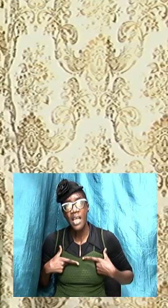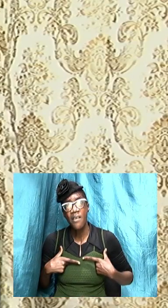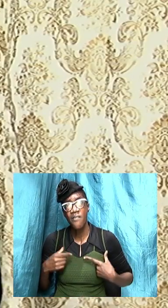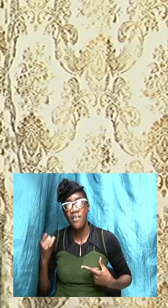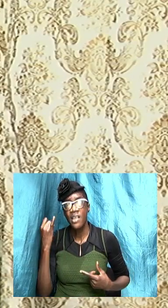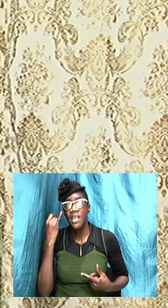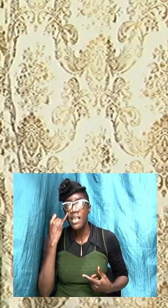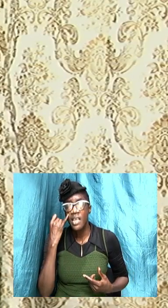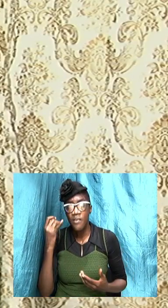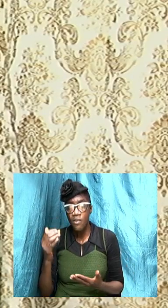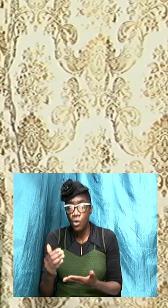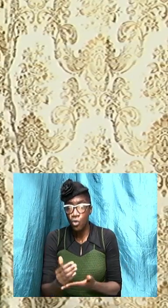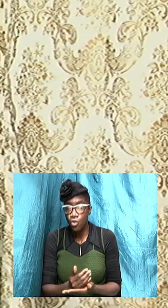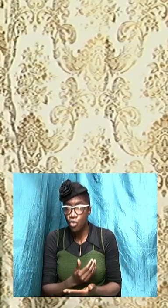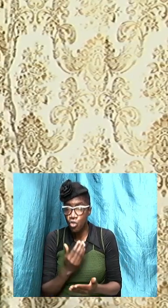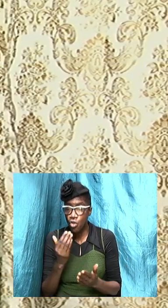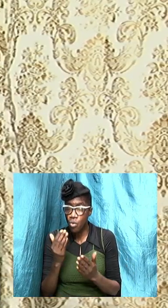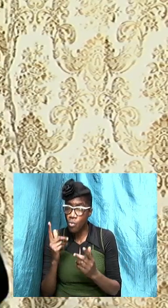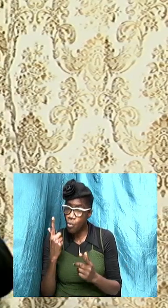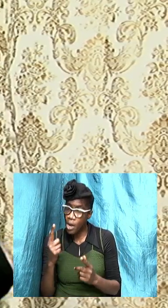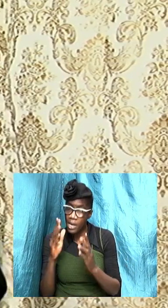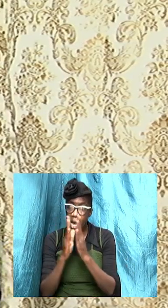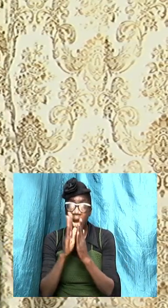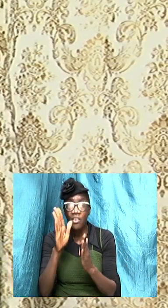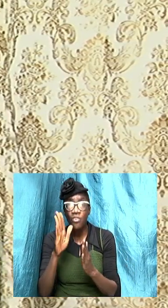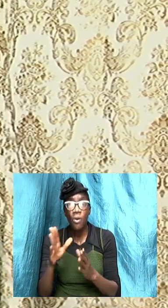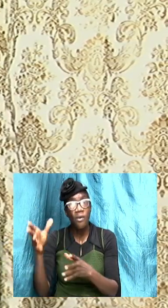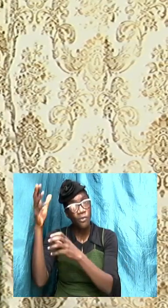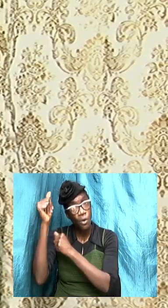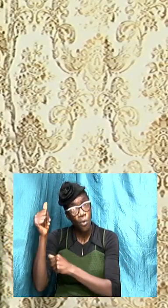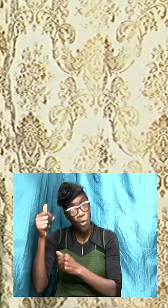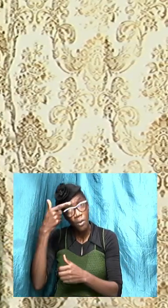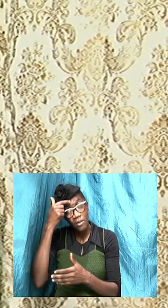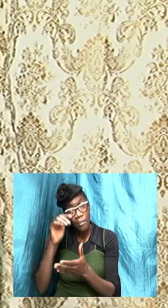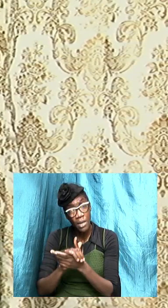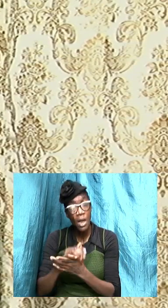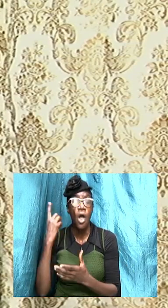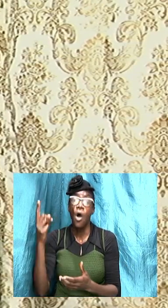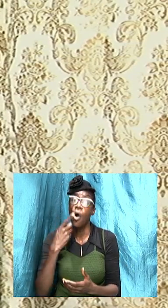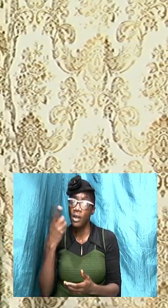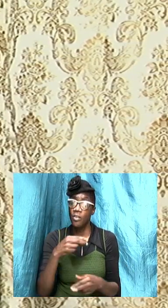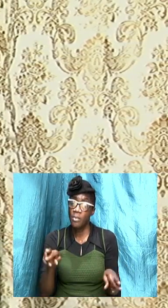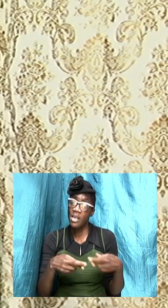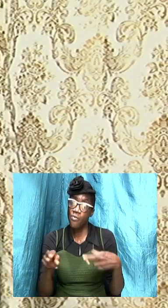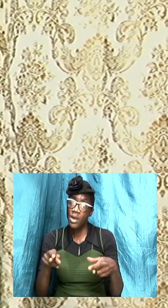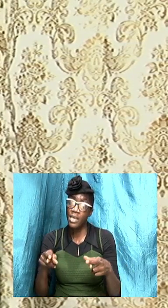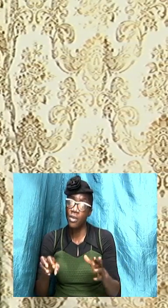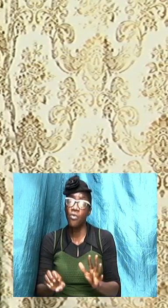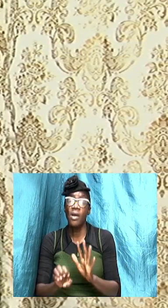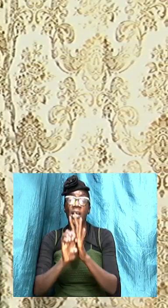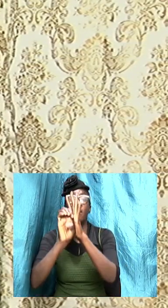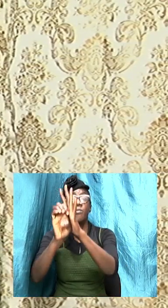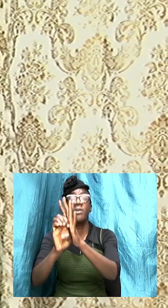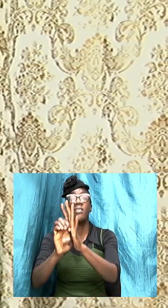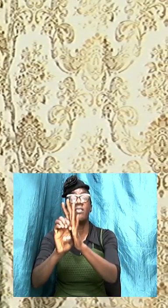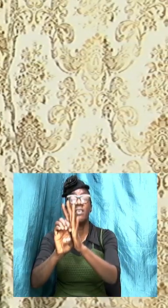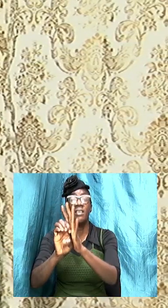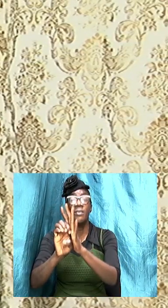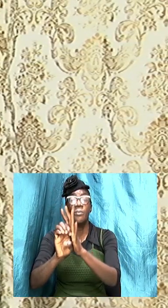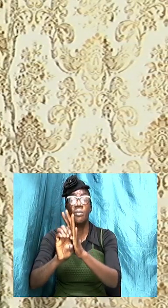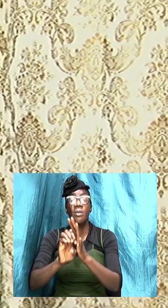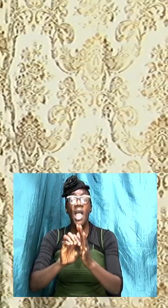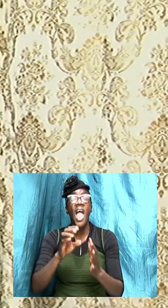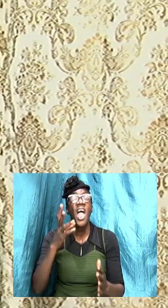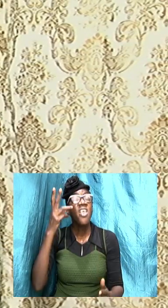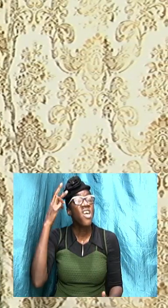you of your hope as a believer always be ready to explain or to give to such a person the